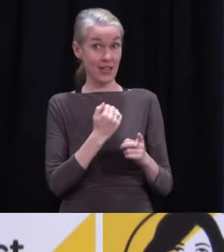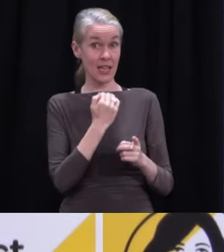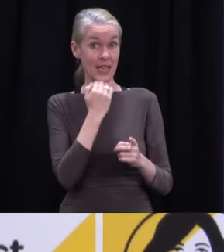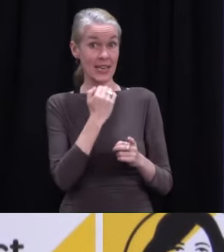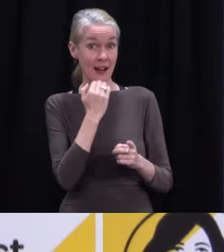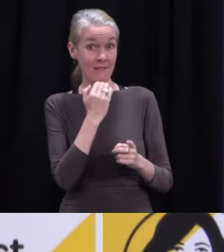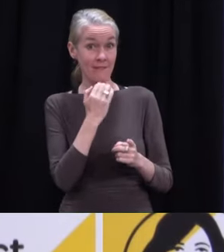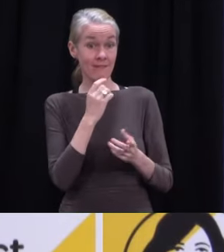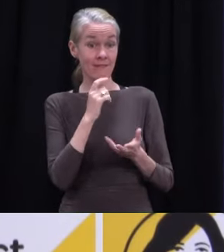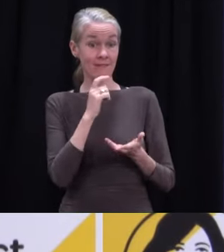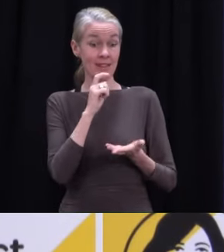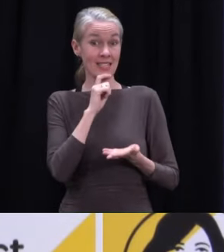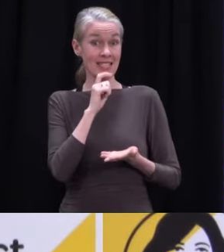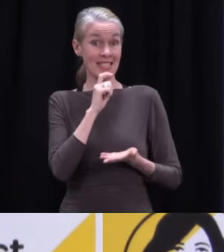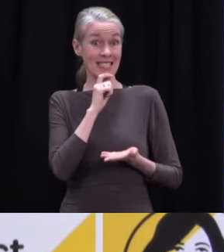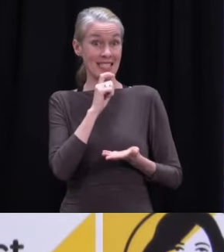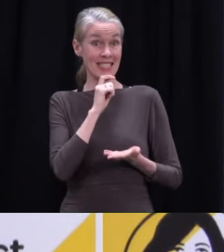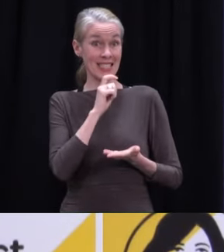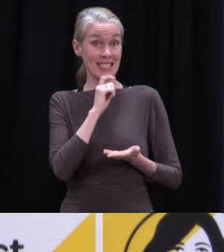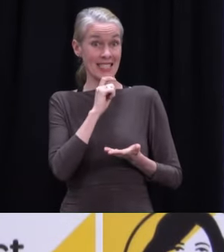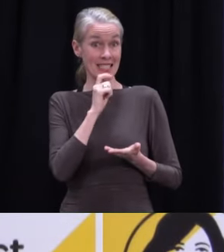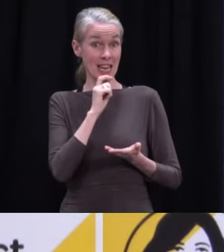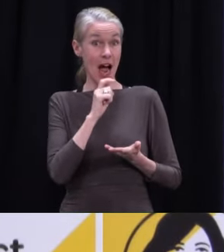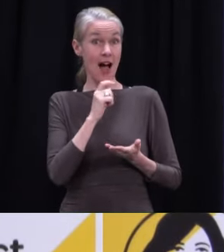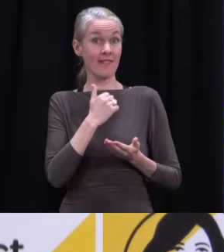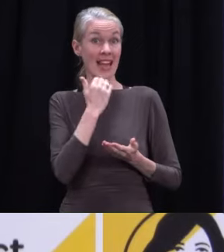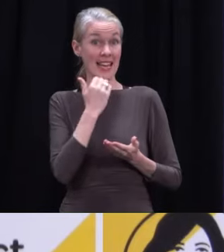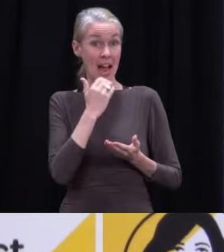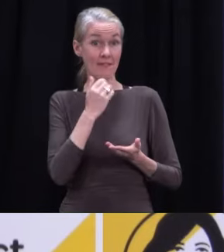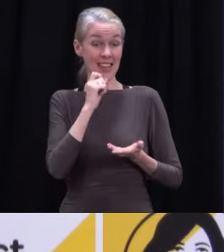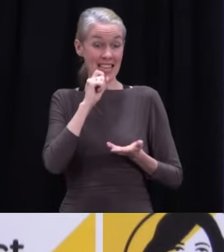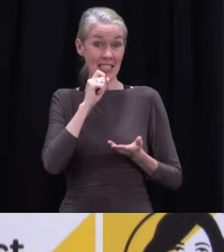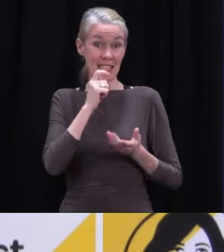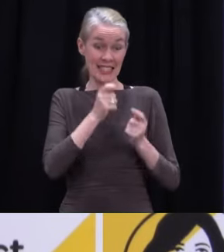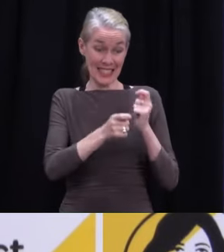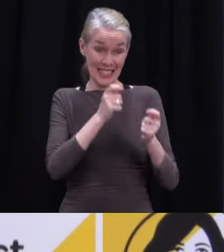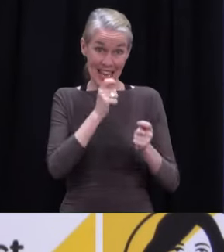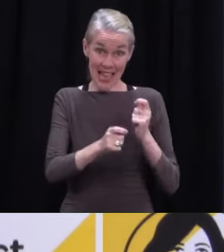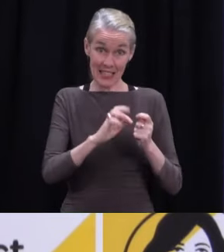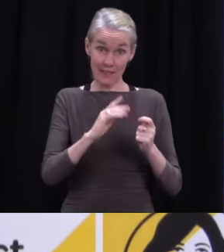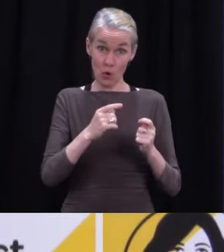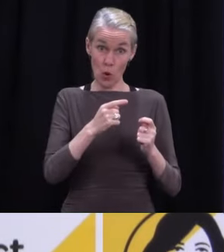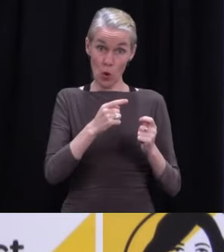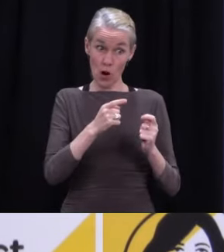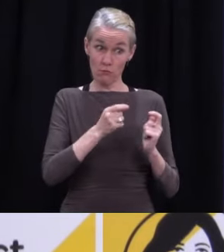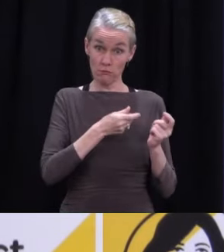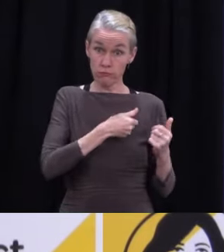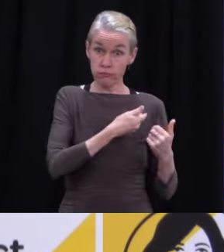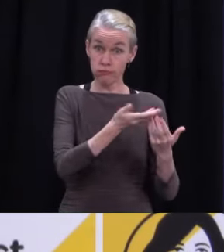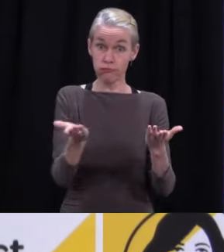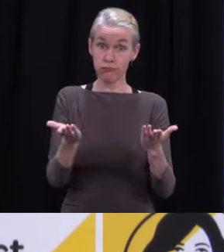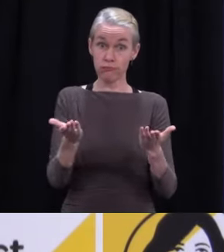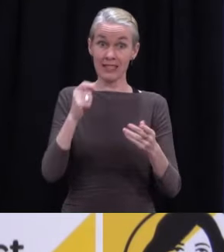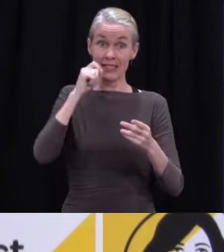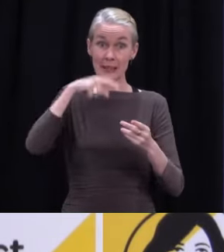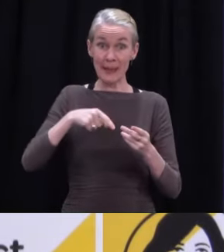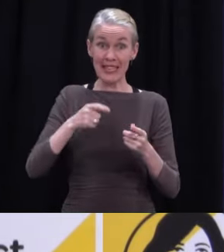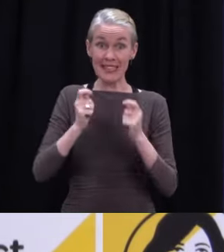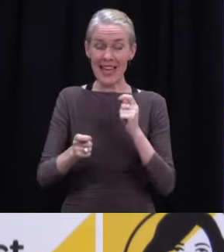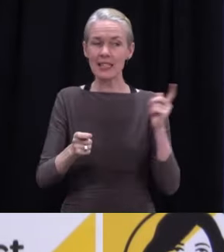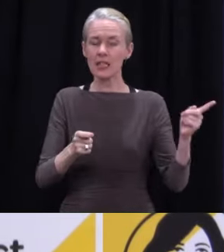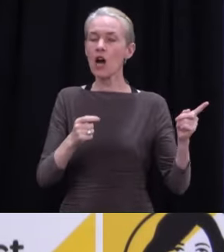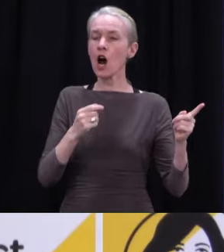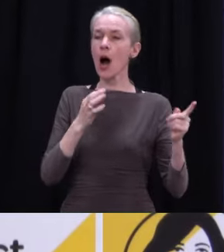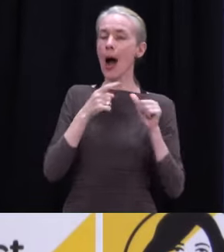our current provider who's providing it across the border. However, we are just finalising a contract with an additional provider